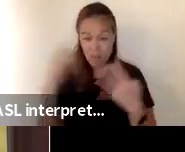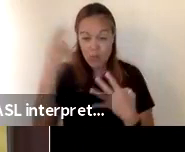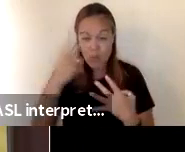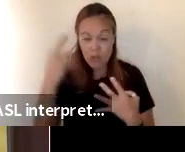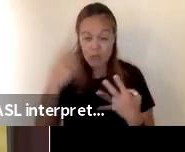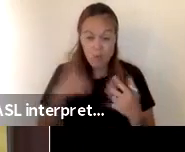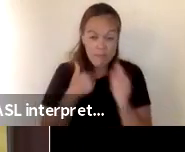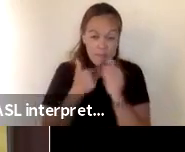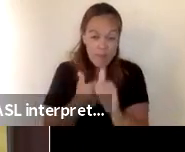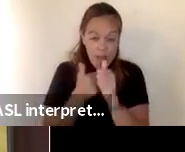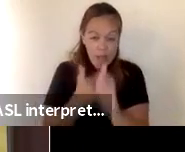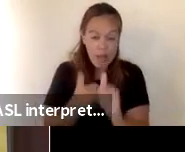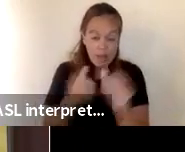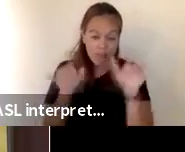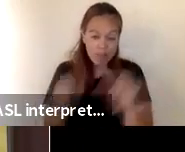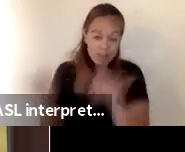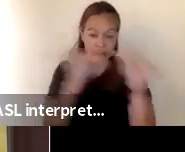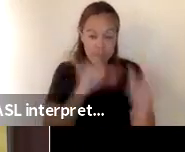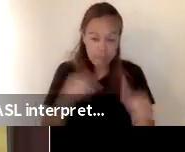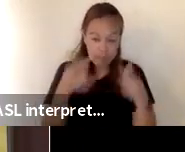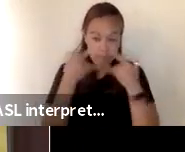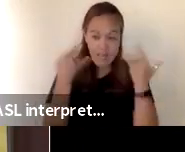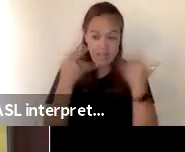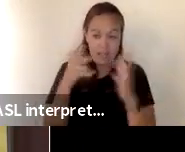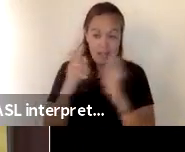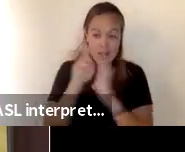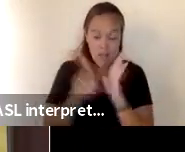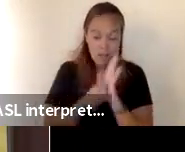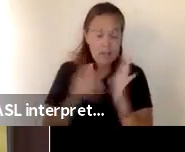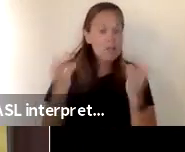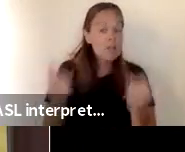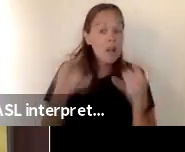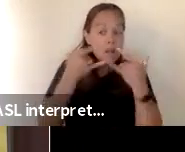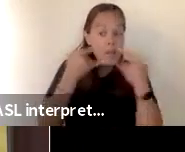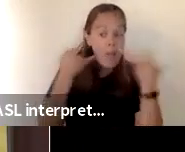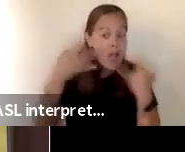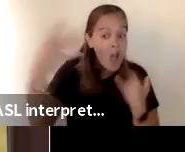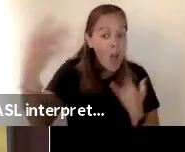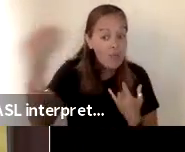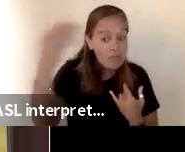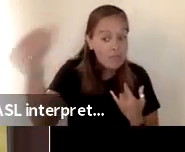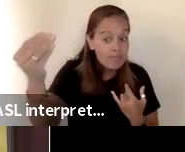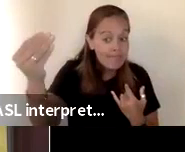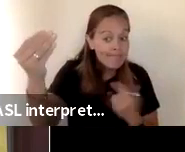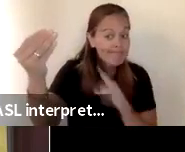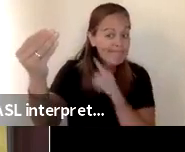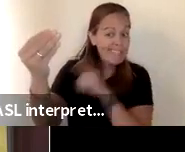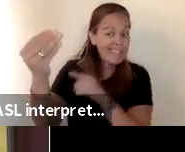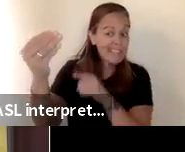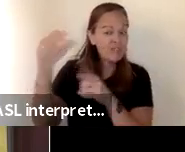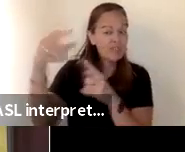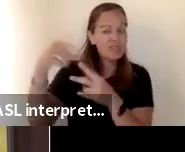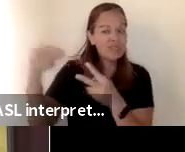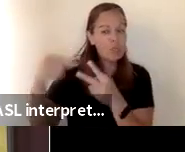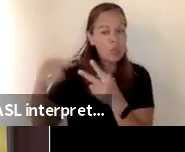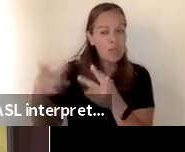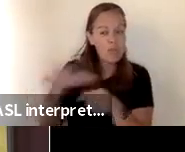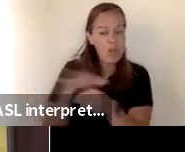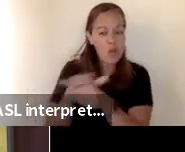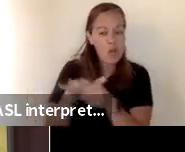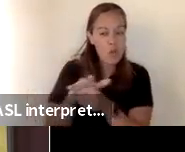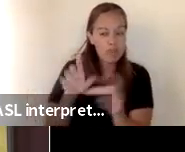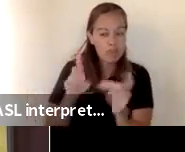we are following a universal masking policy now masks outdoors that's the choice of the local district